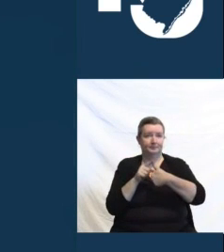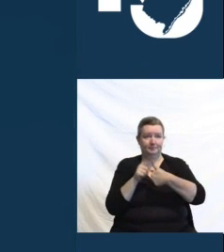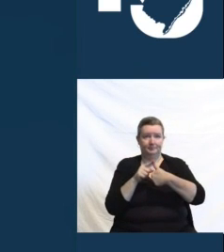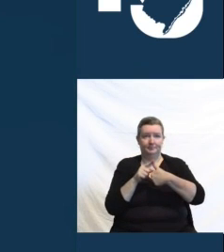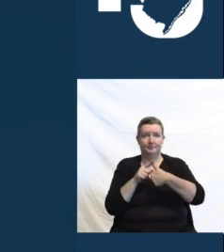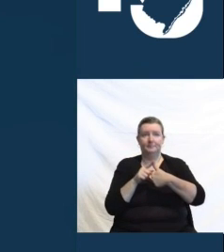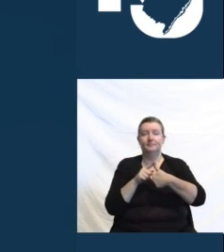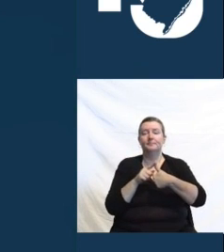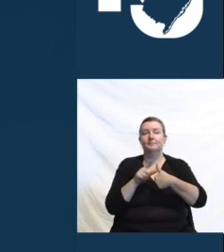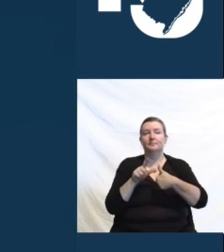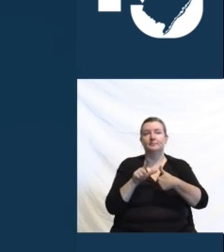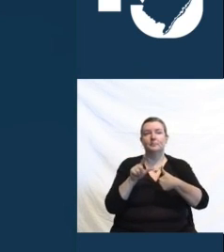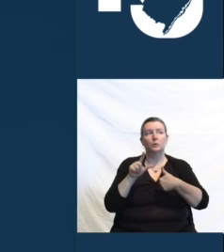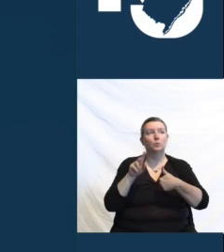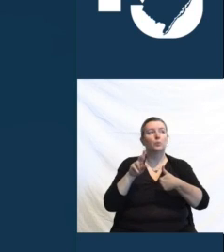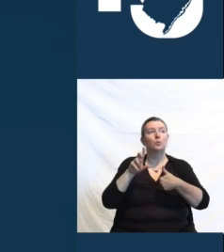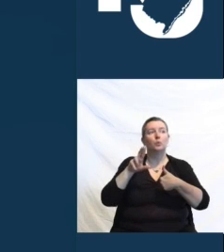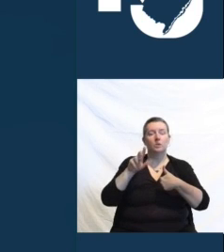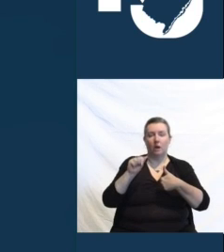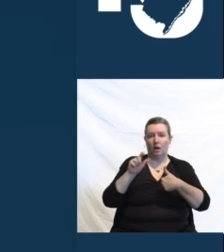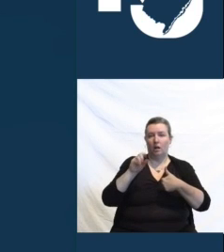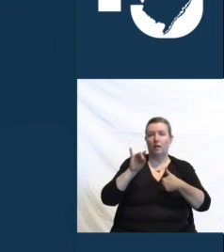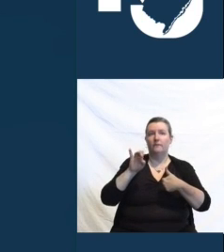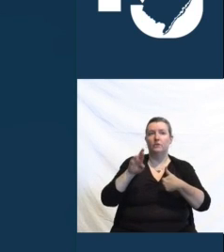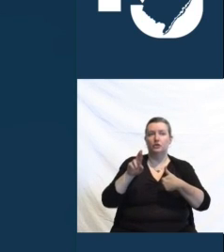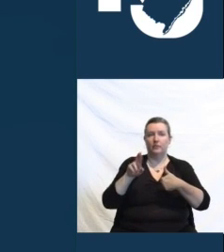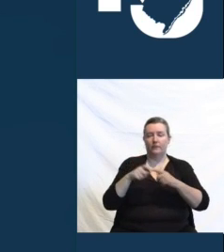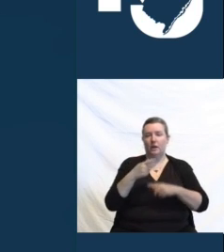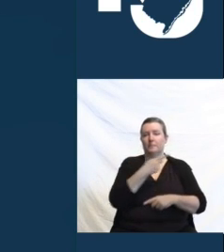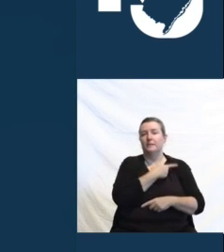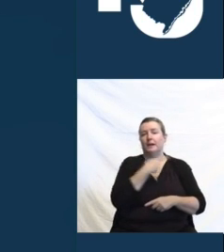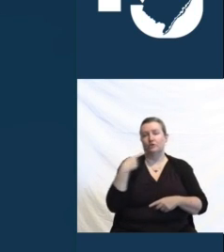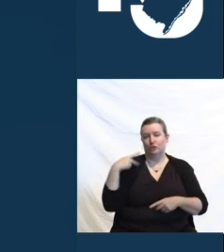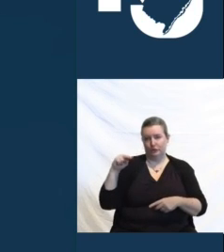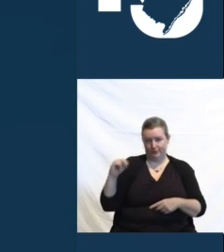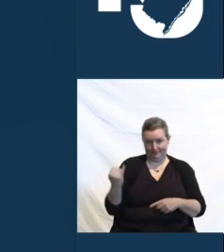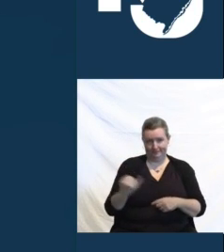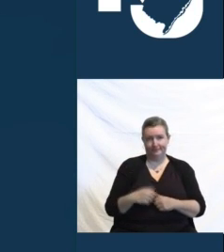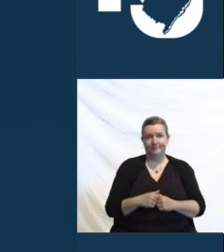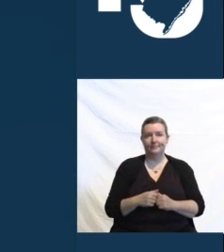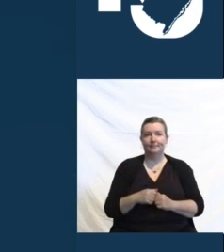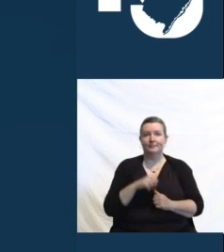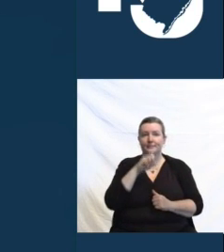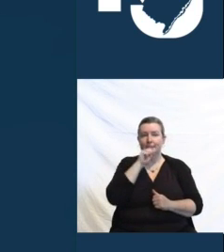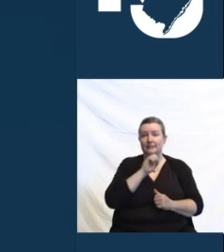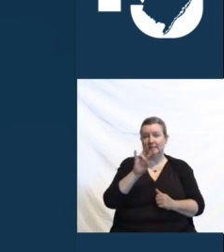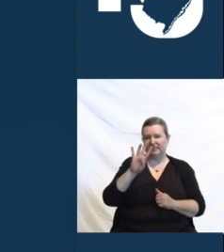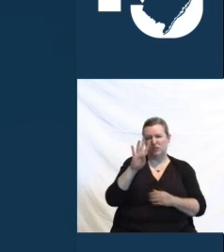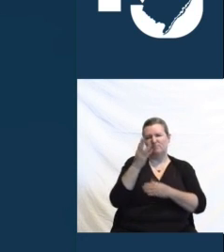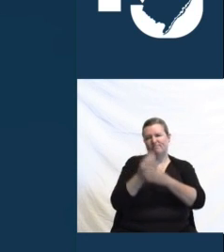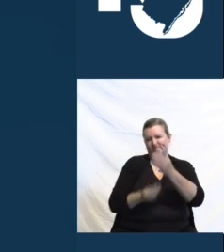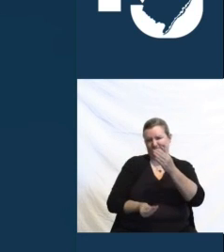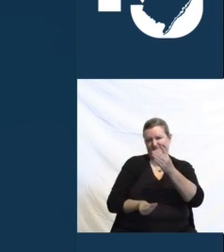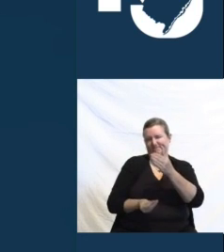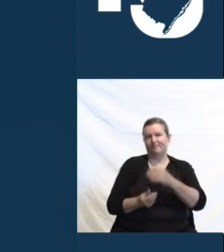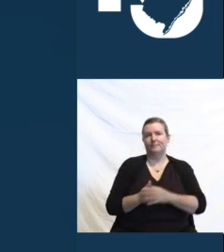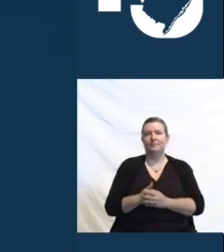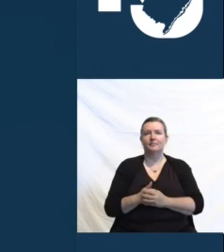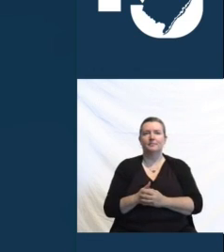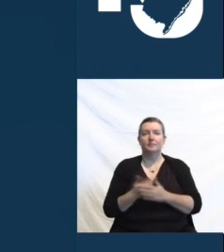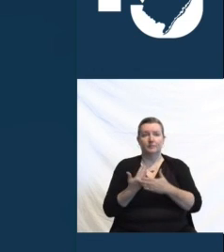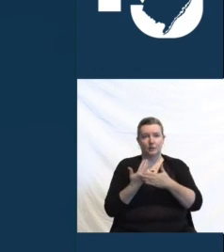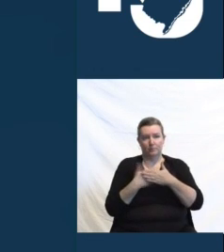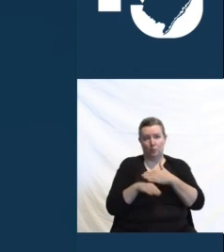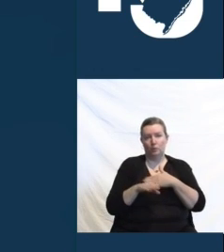this woman, Patterson's Lula Oliver, and she was 74. A native of Hartsville, South Carolina, she